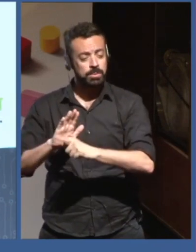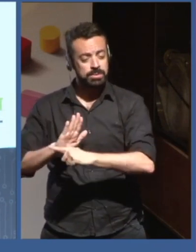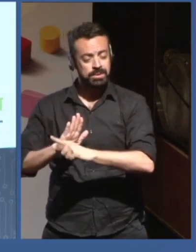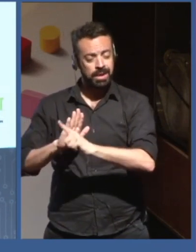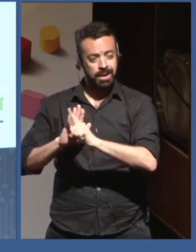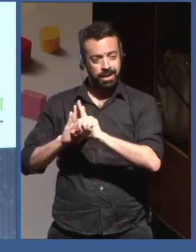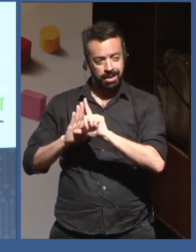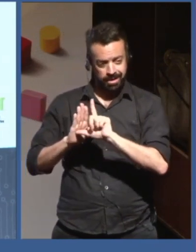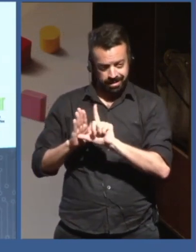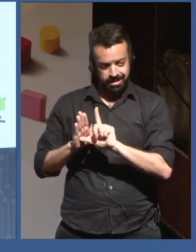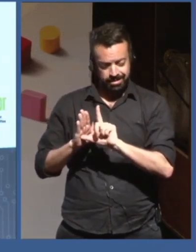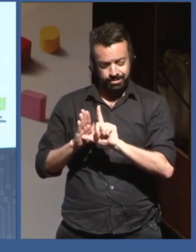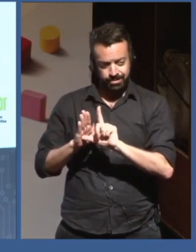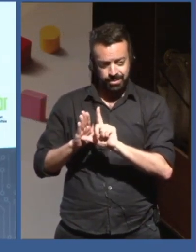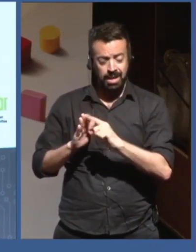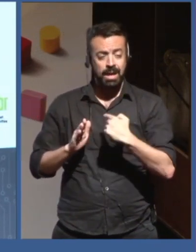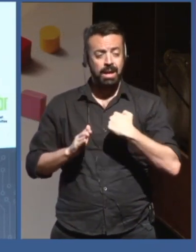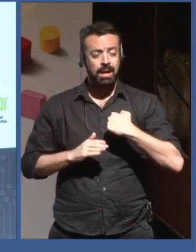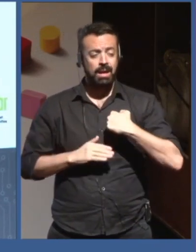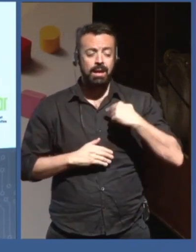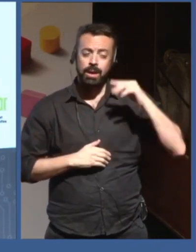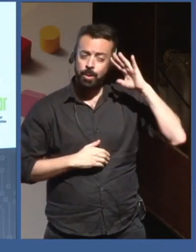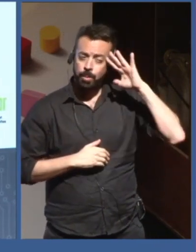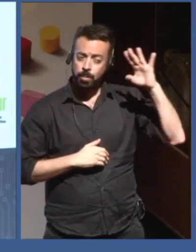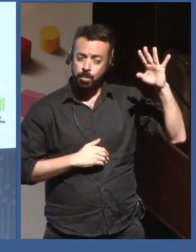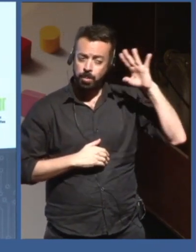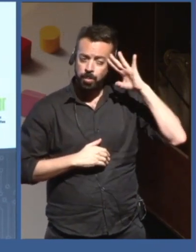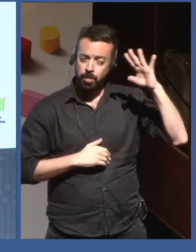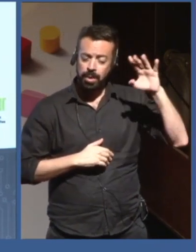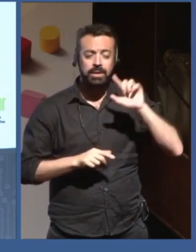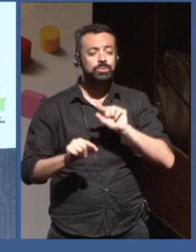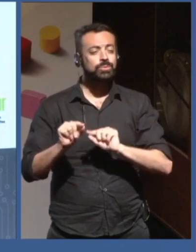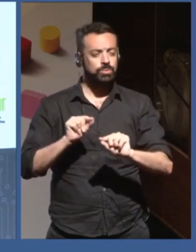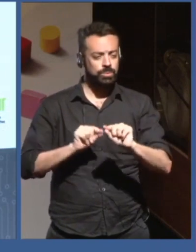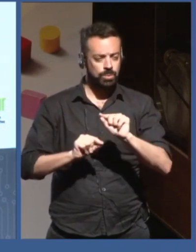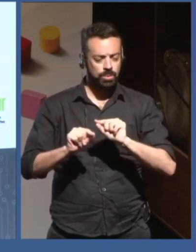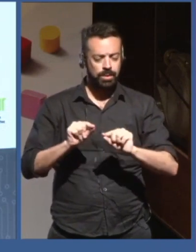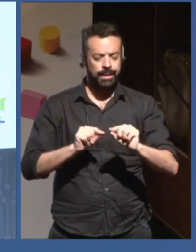in long terms and in generational terms and not in short terms.